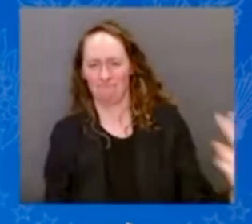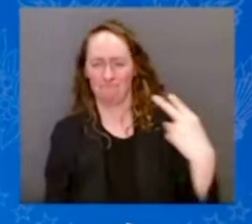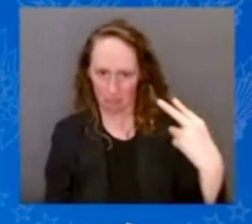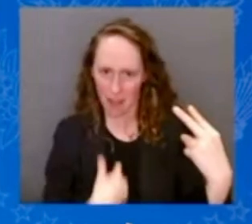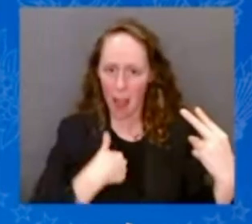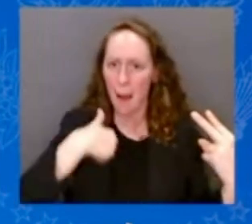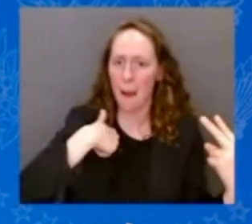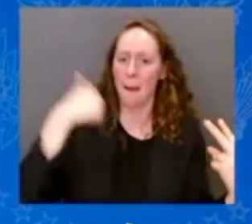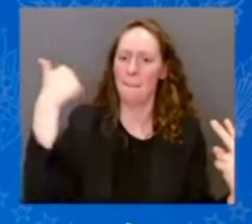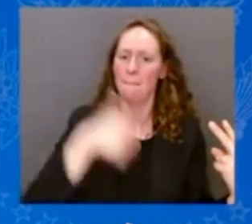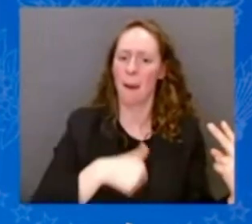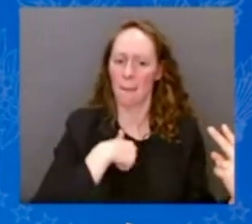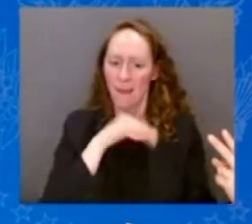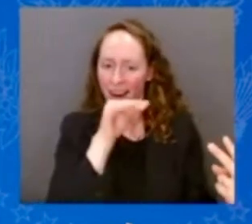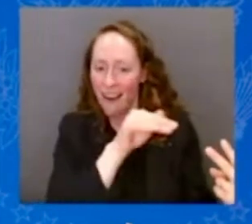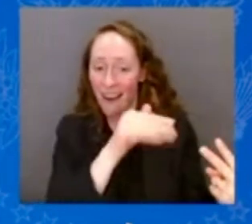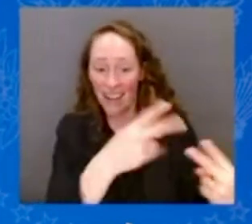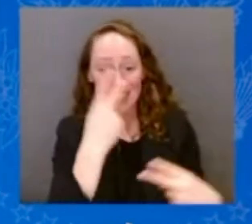Stand up.